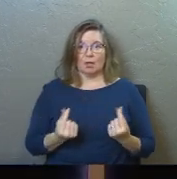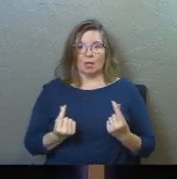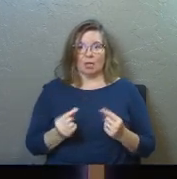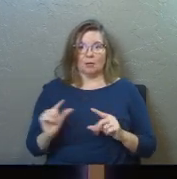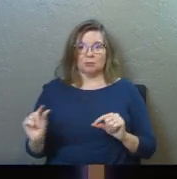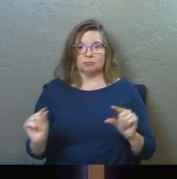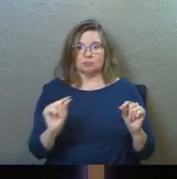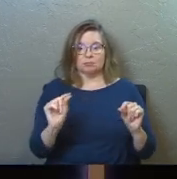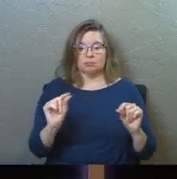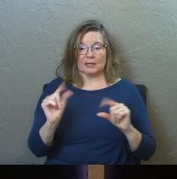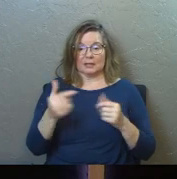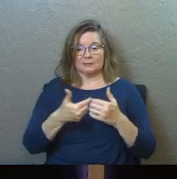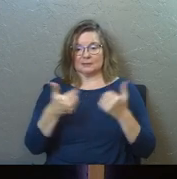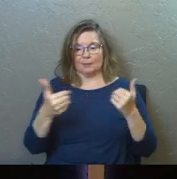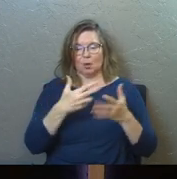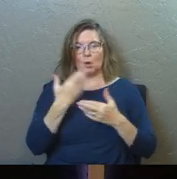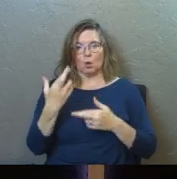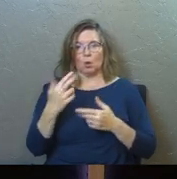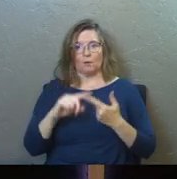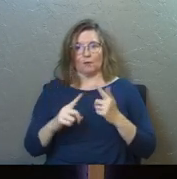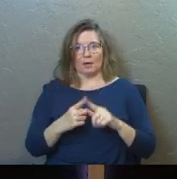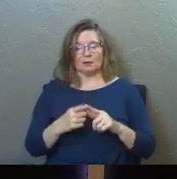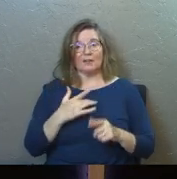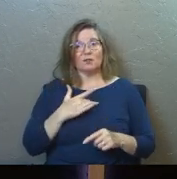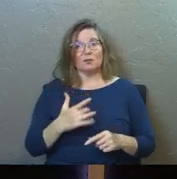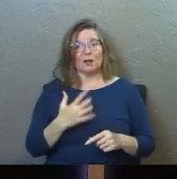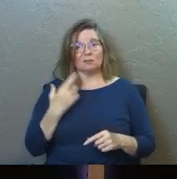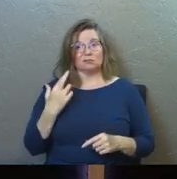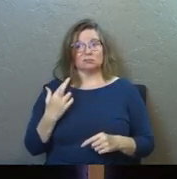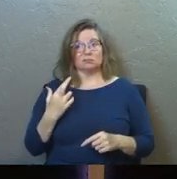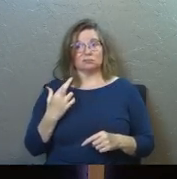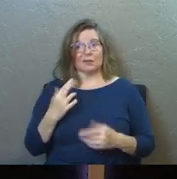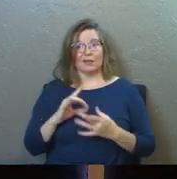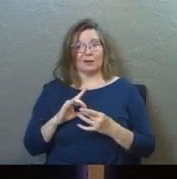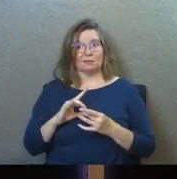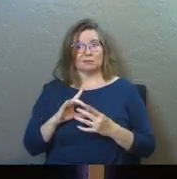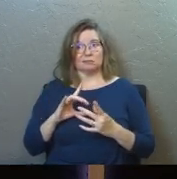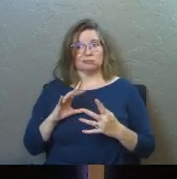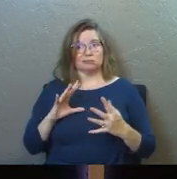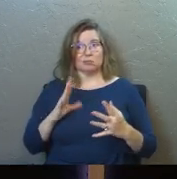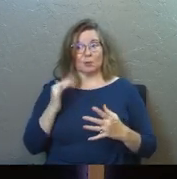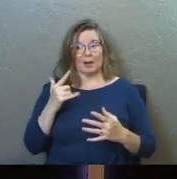friends. Have you ever grown distant from somebody because they were gossiping about you?